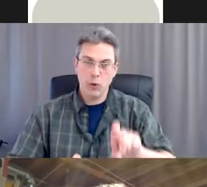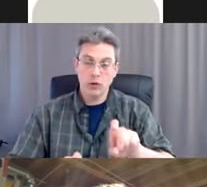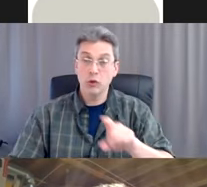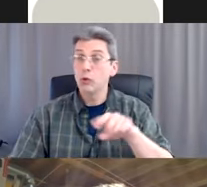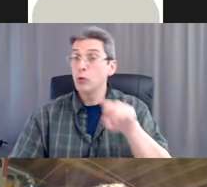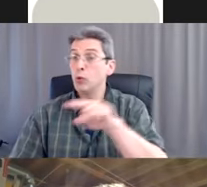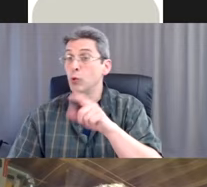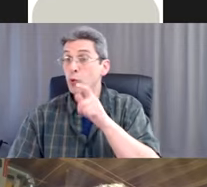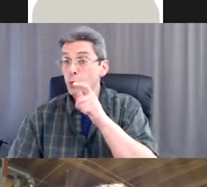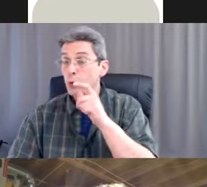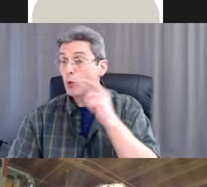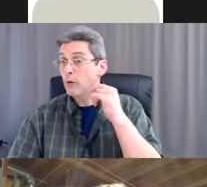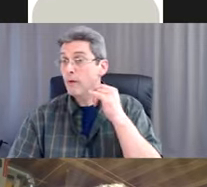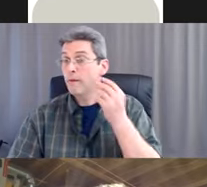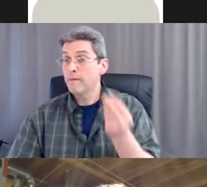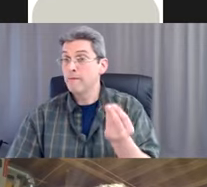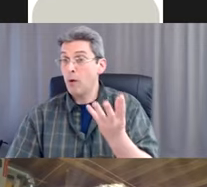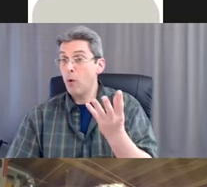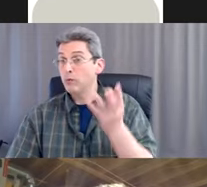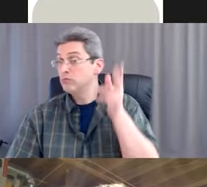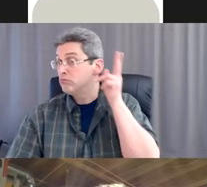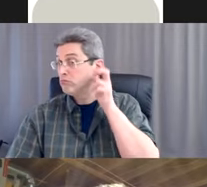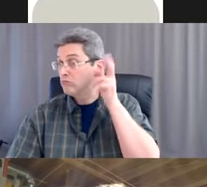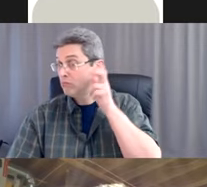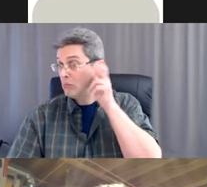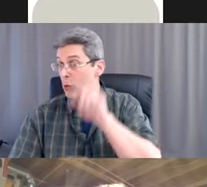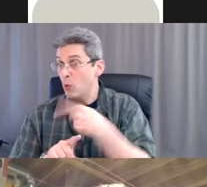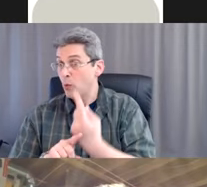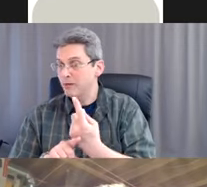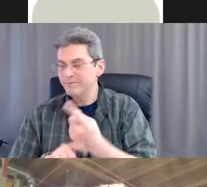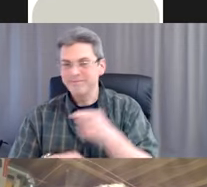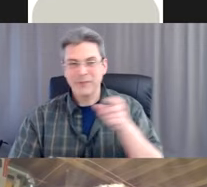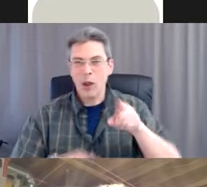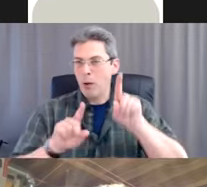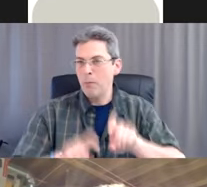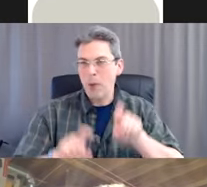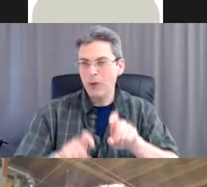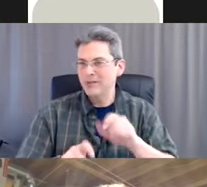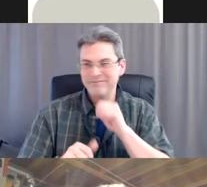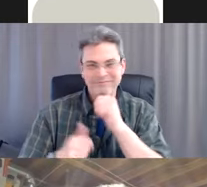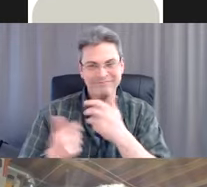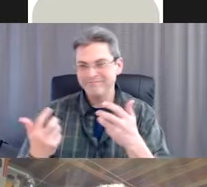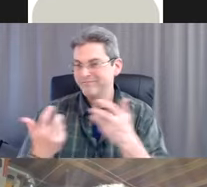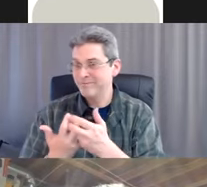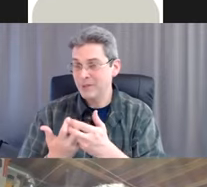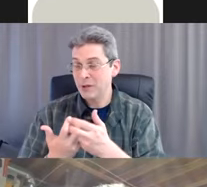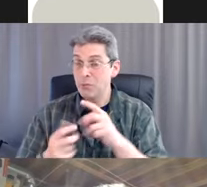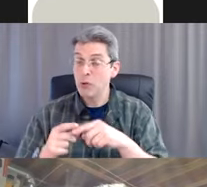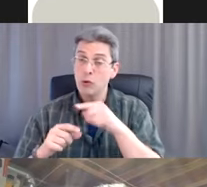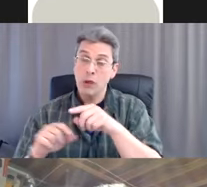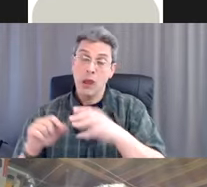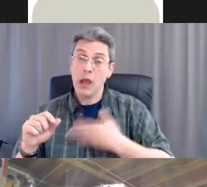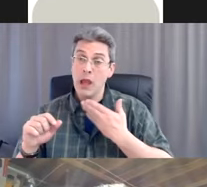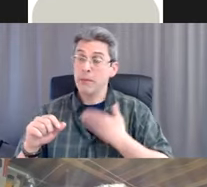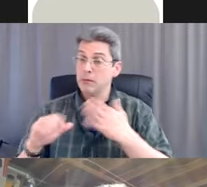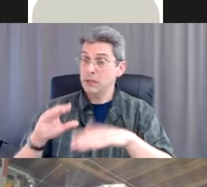phone. Uh, polling is not a useful phone option, but if you'd like to send us an email with feedback, um,